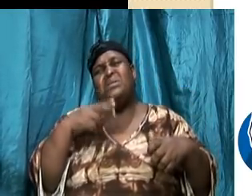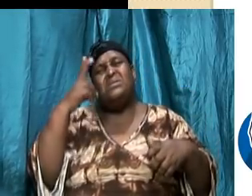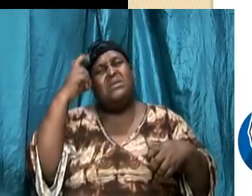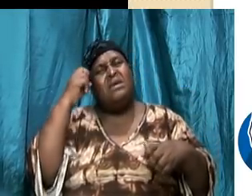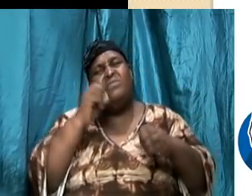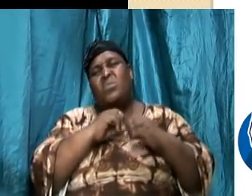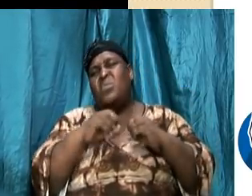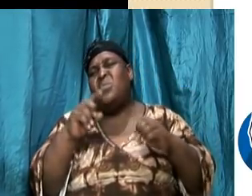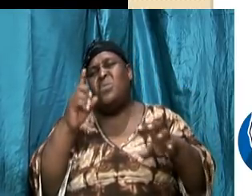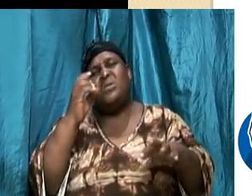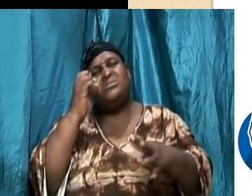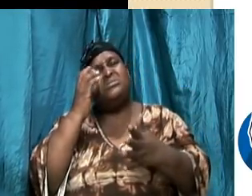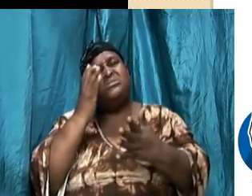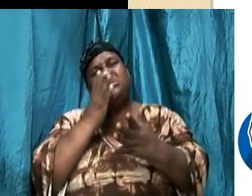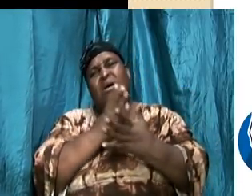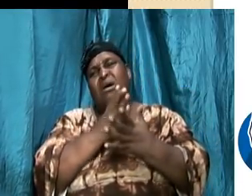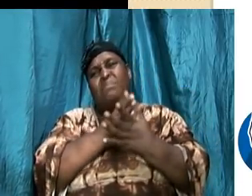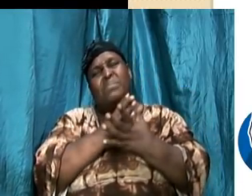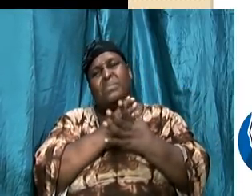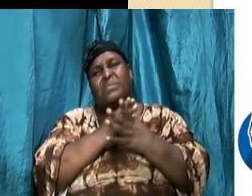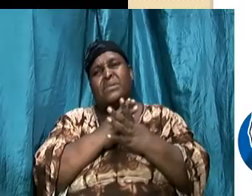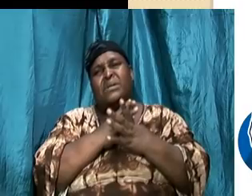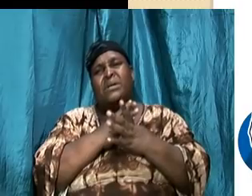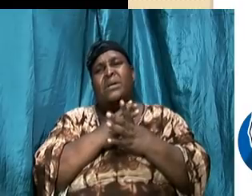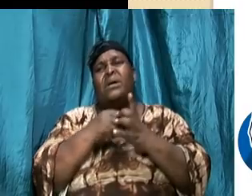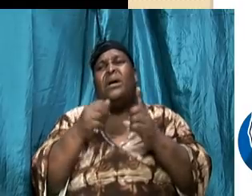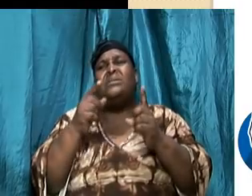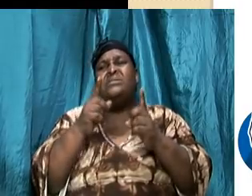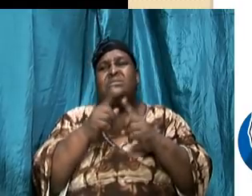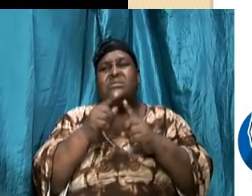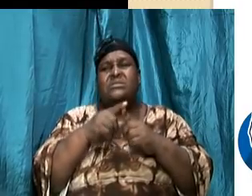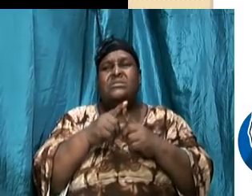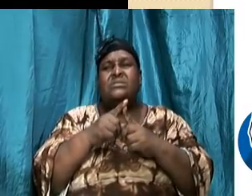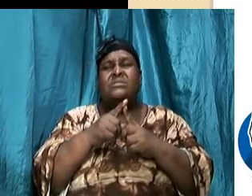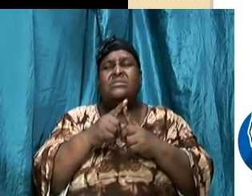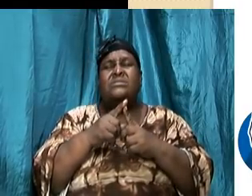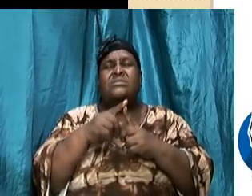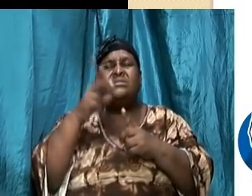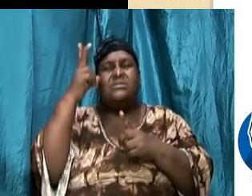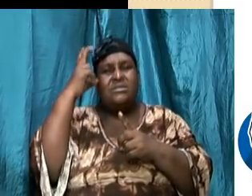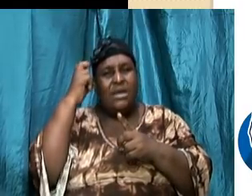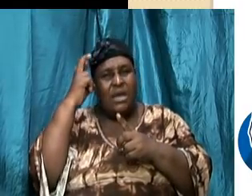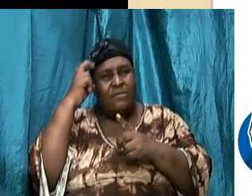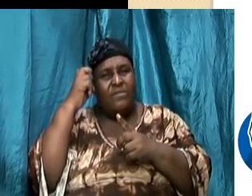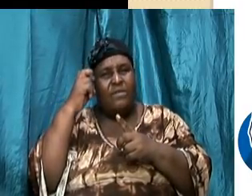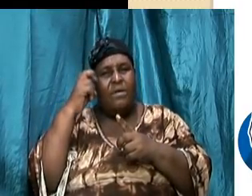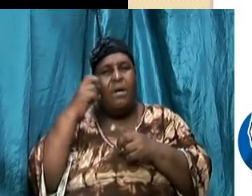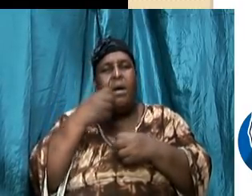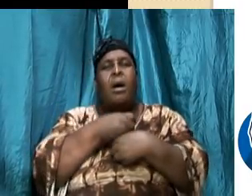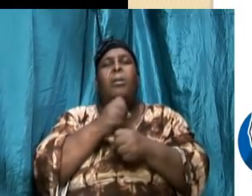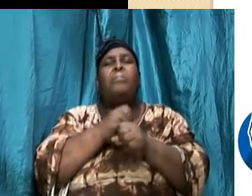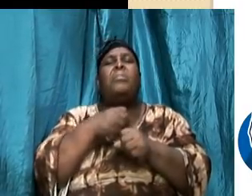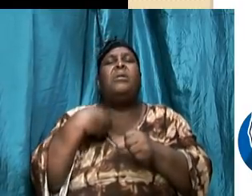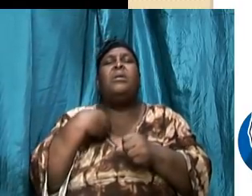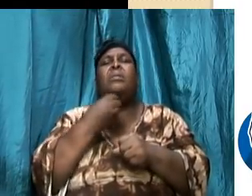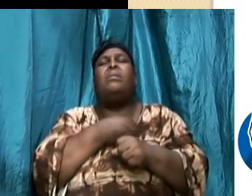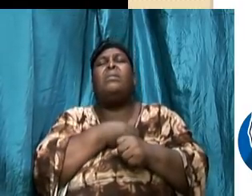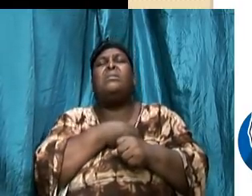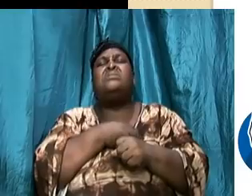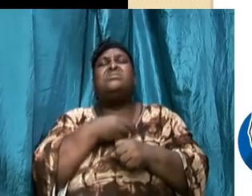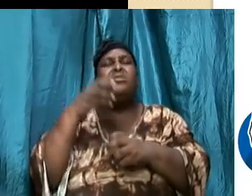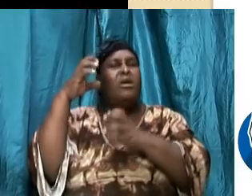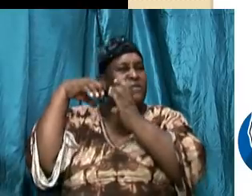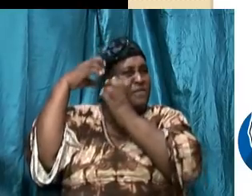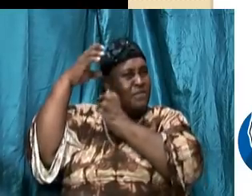refusal to deal with specific areas of sin in our lives is where the majority of